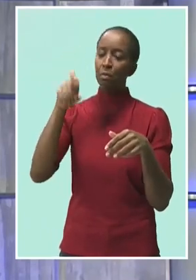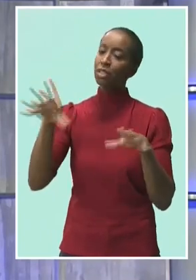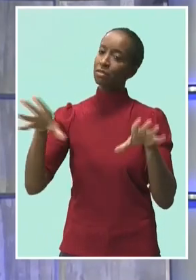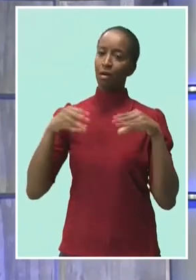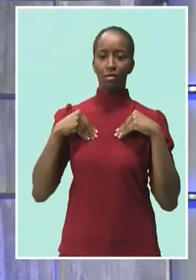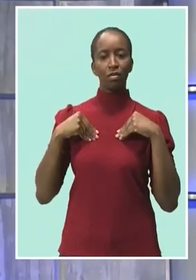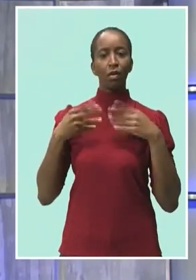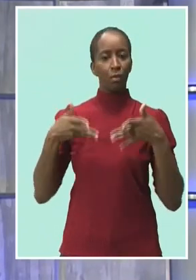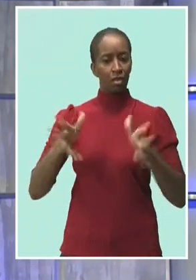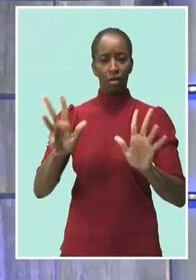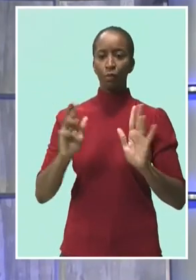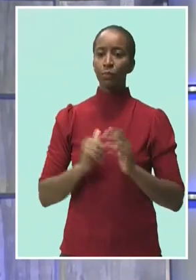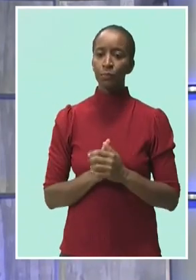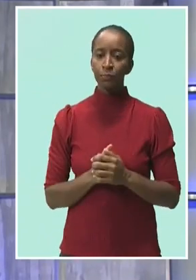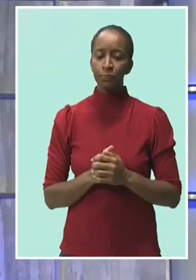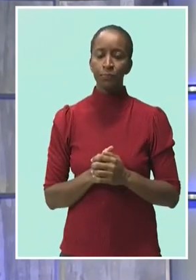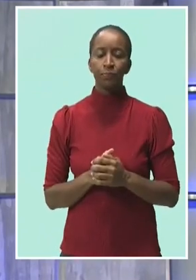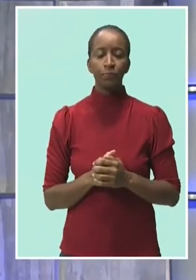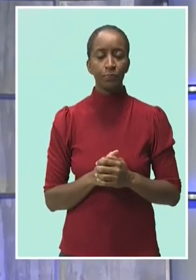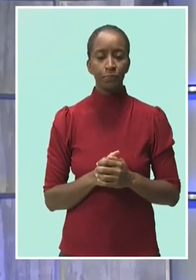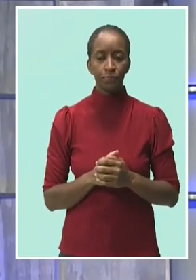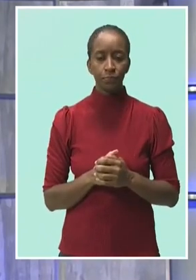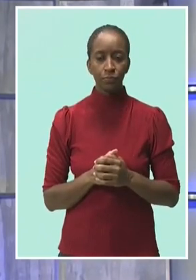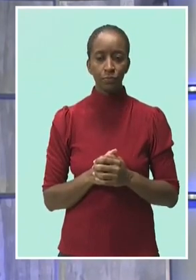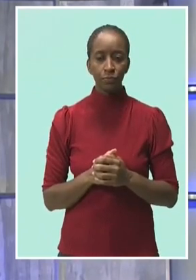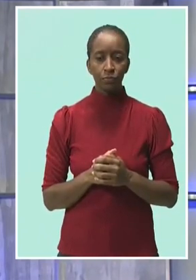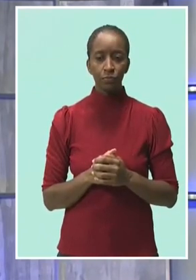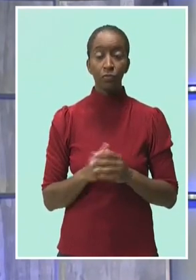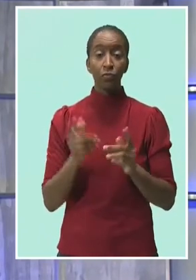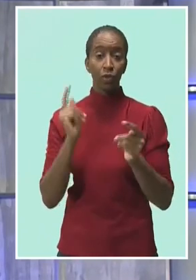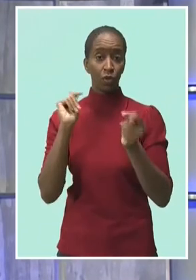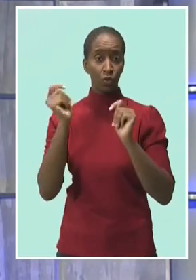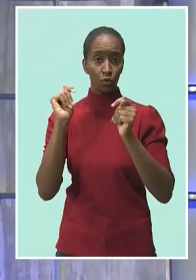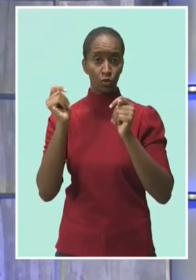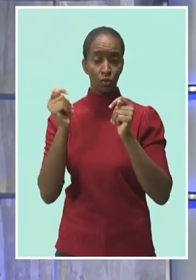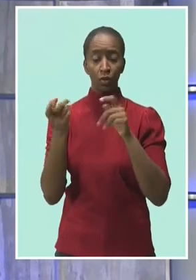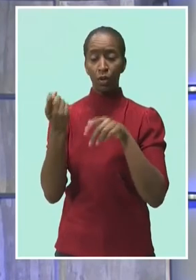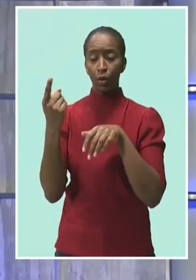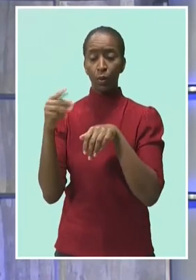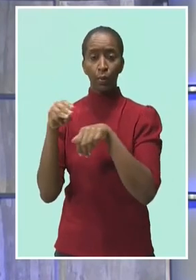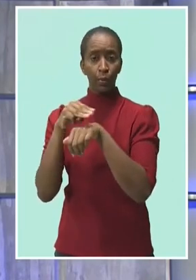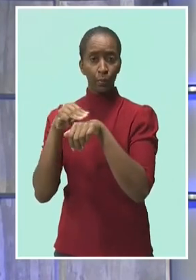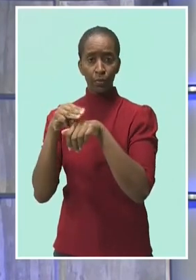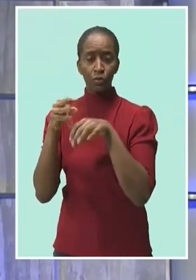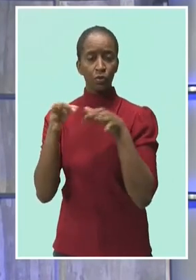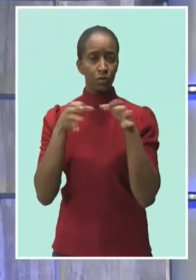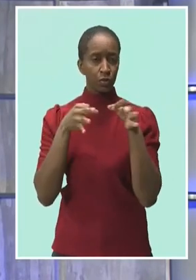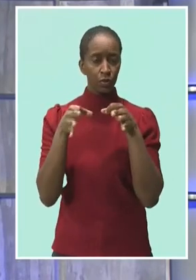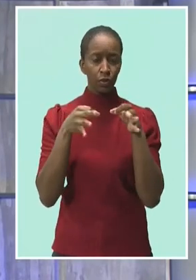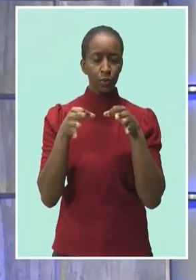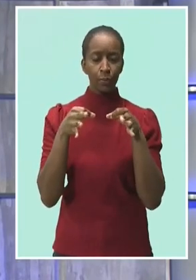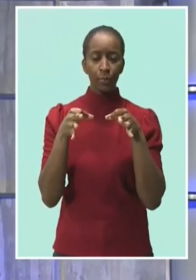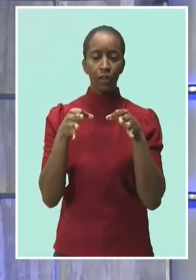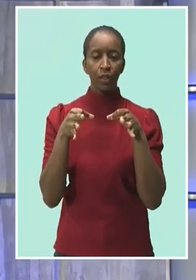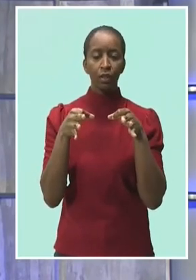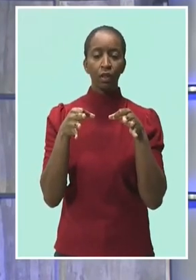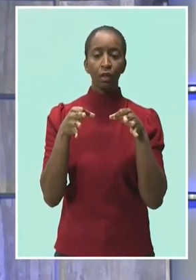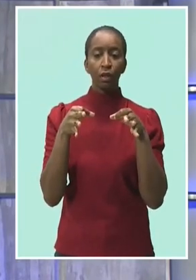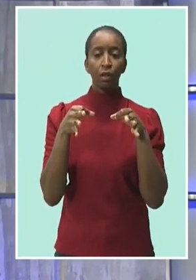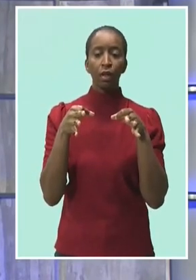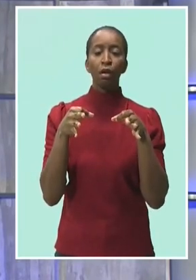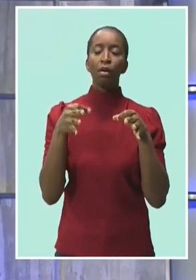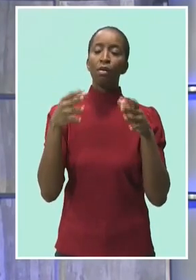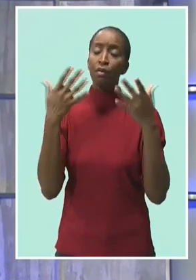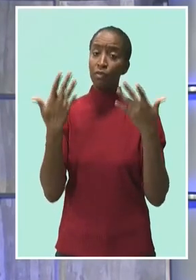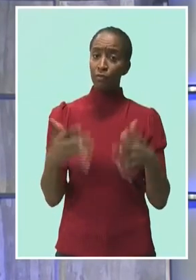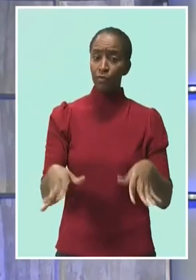Trinidad and Tobago's Ministry of Community Development, Culture and the Arts says no final decision has been taken by the government on